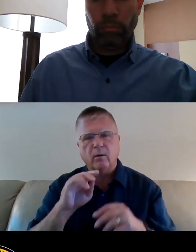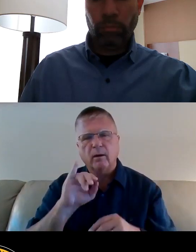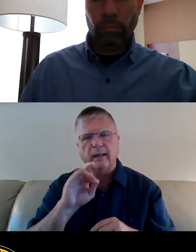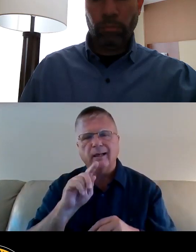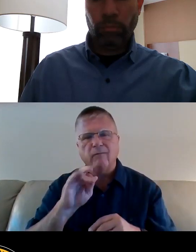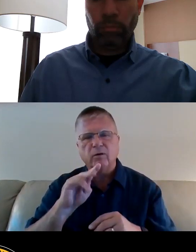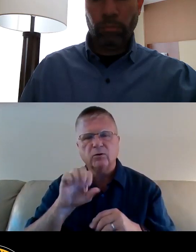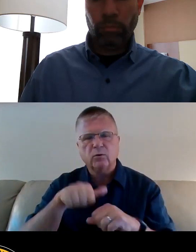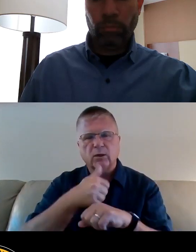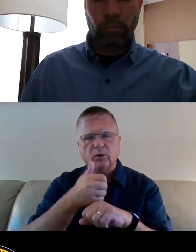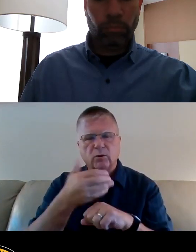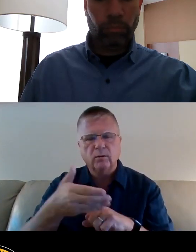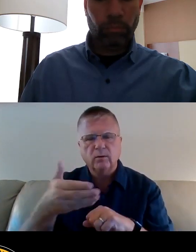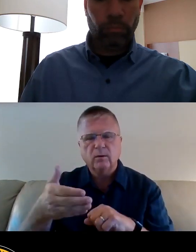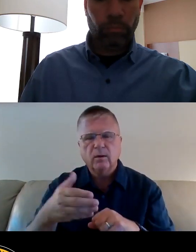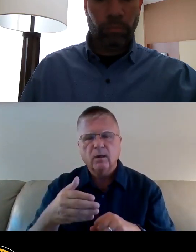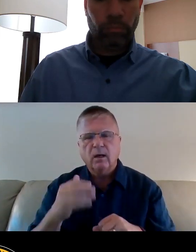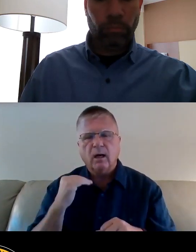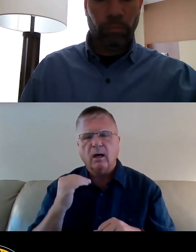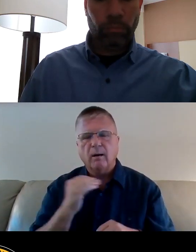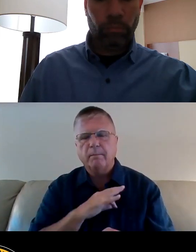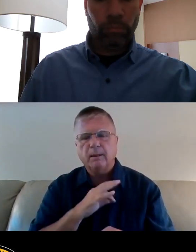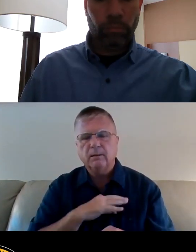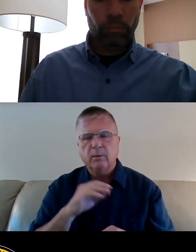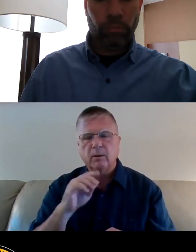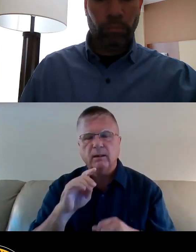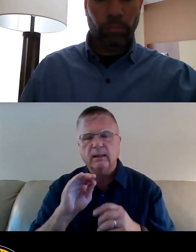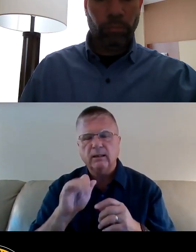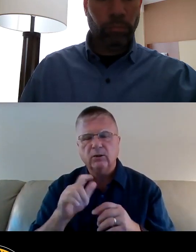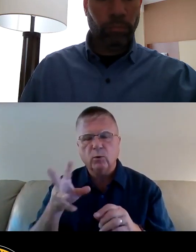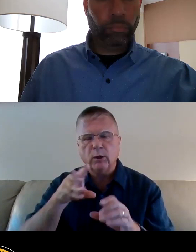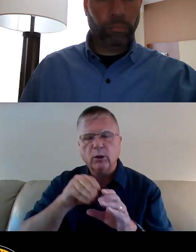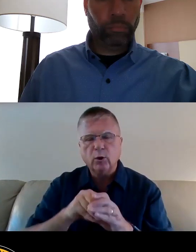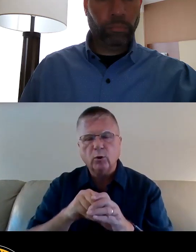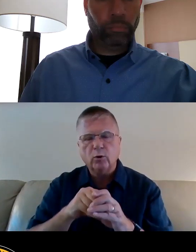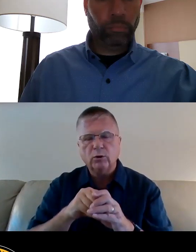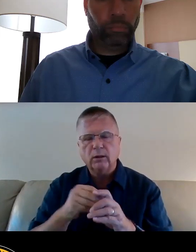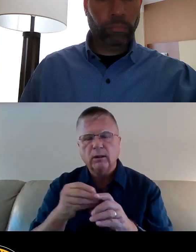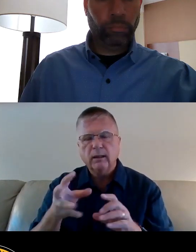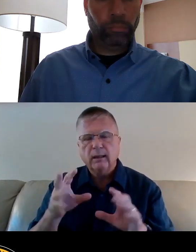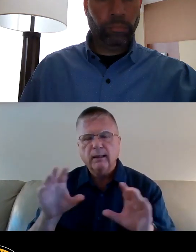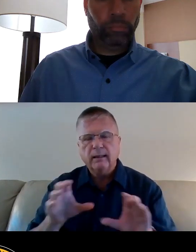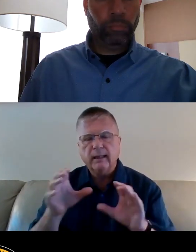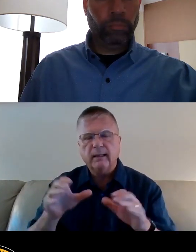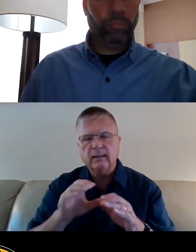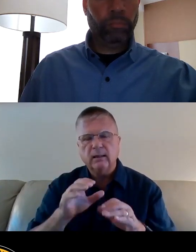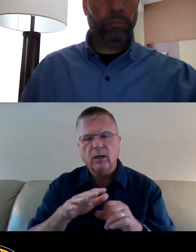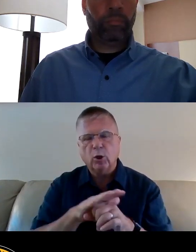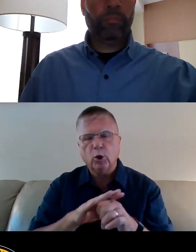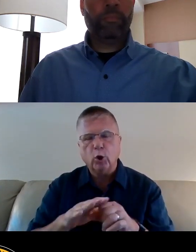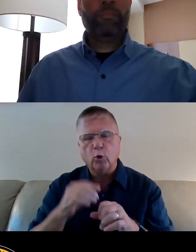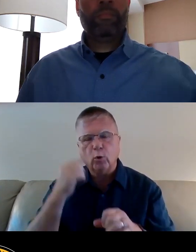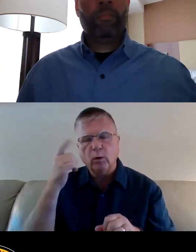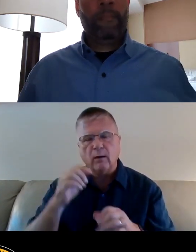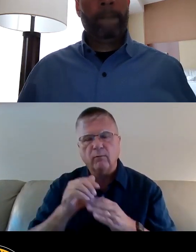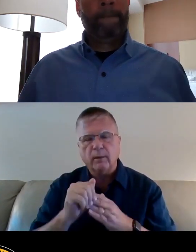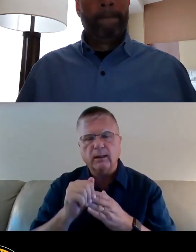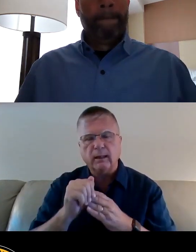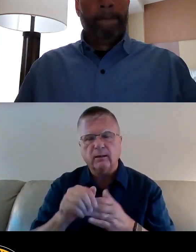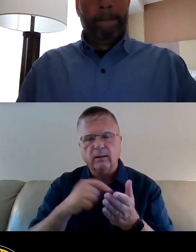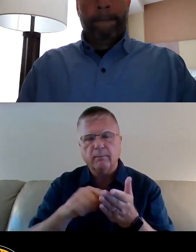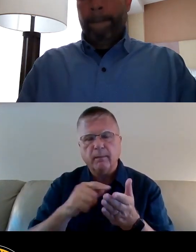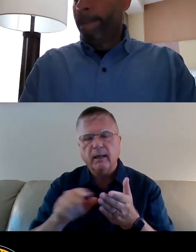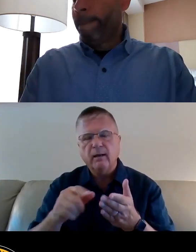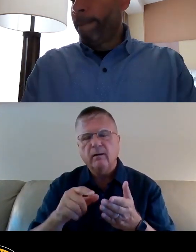Digital Inclusion Coalition engages local government leaders and community foundations to secure the funding to pay for digital navigators,